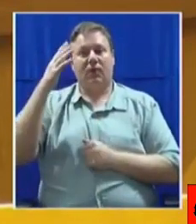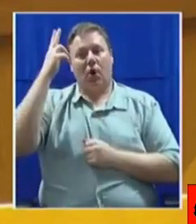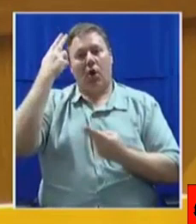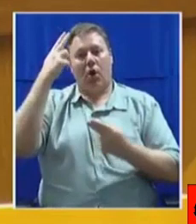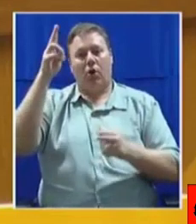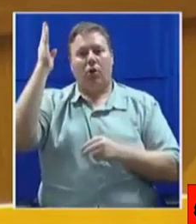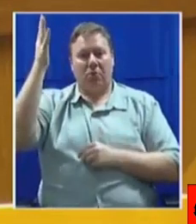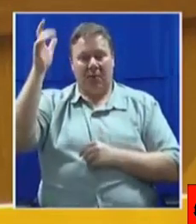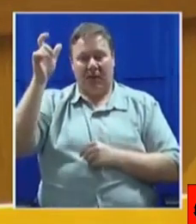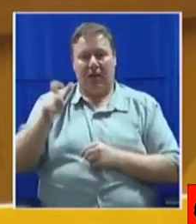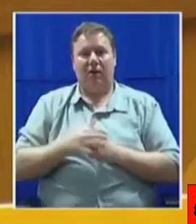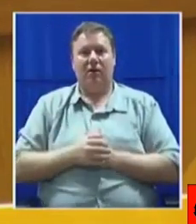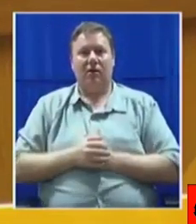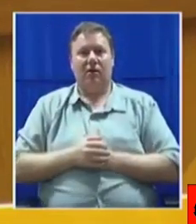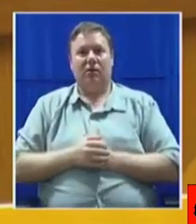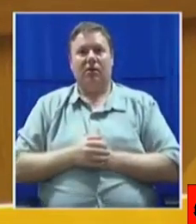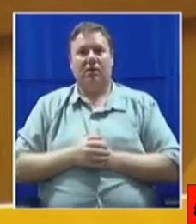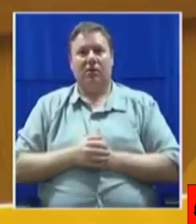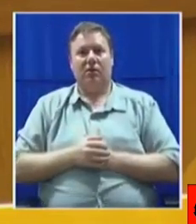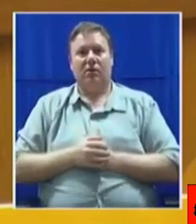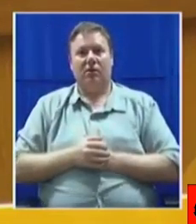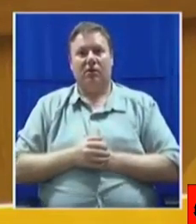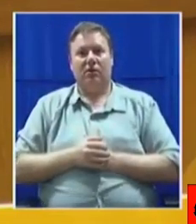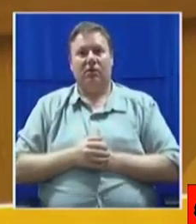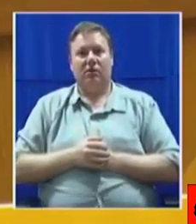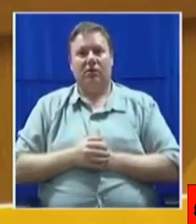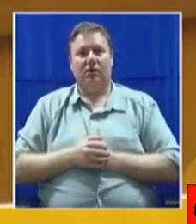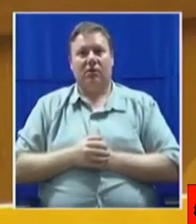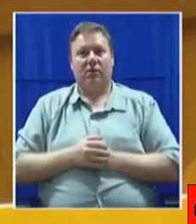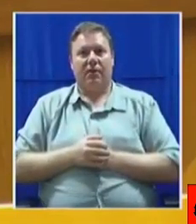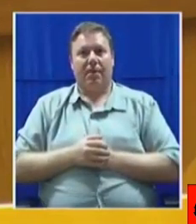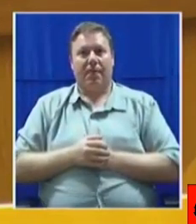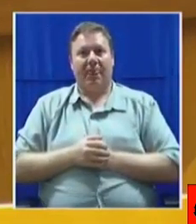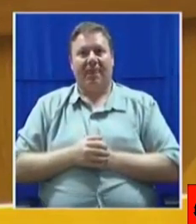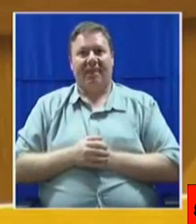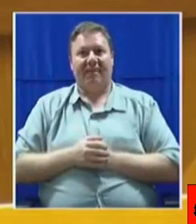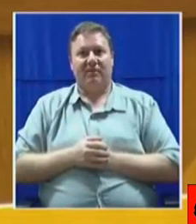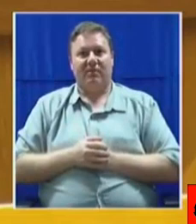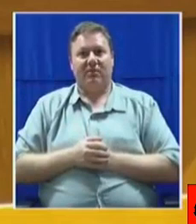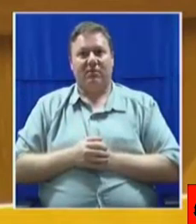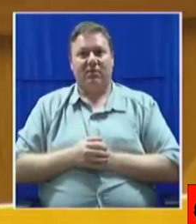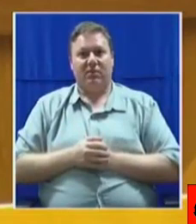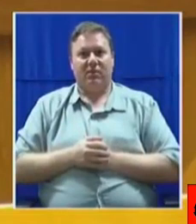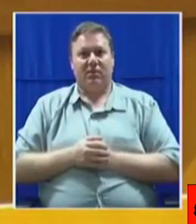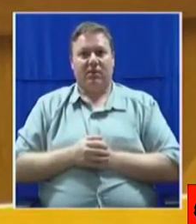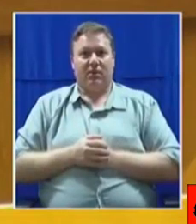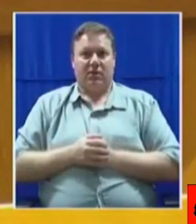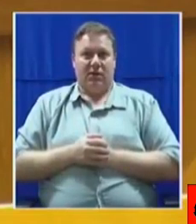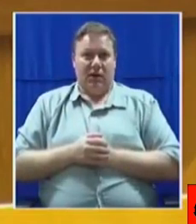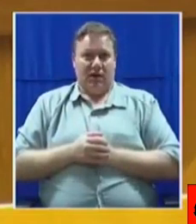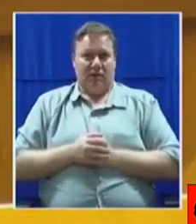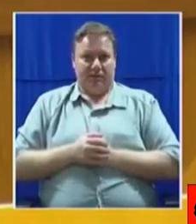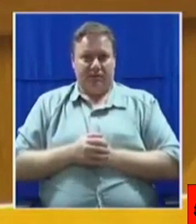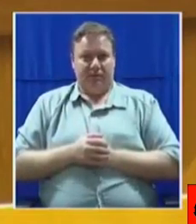one of the one of the observations that were made by the public